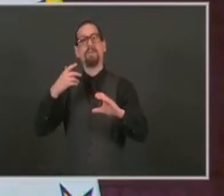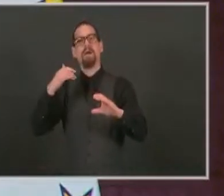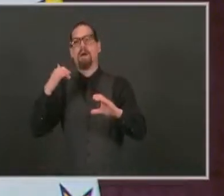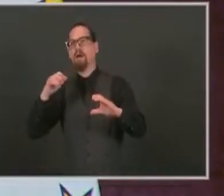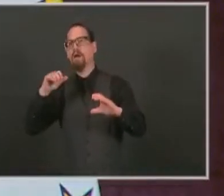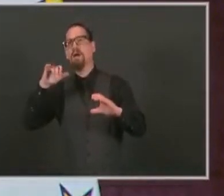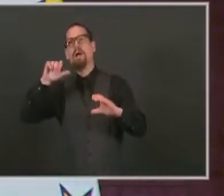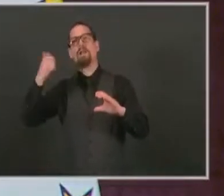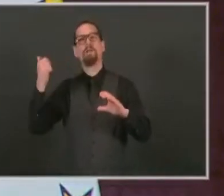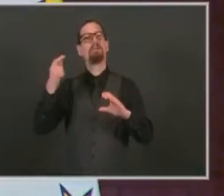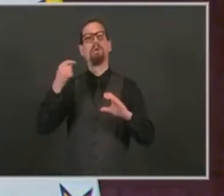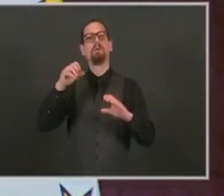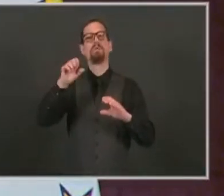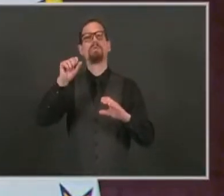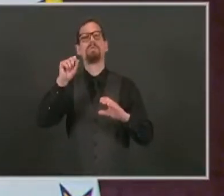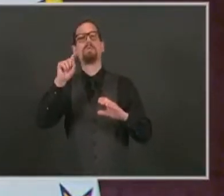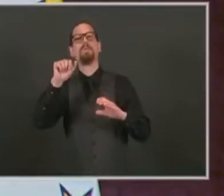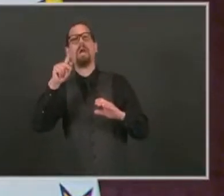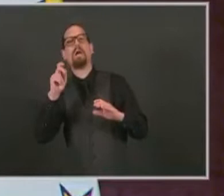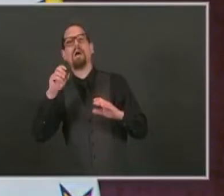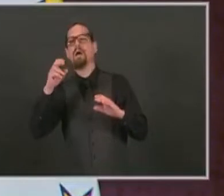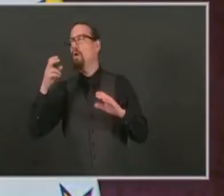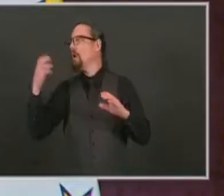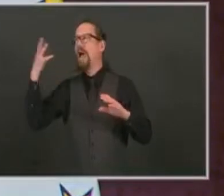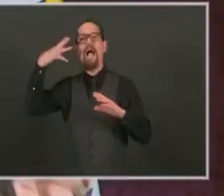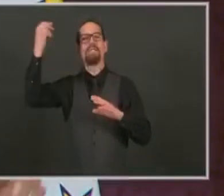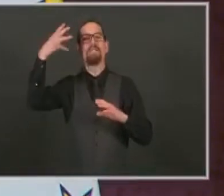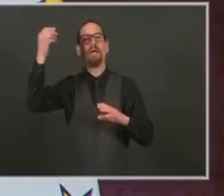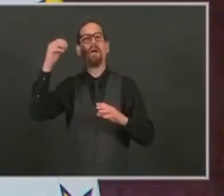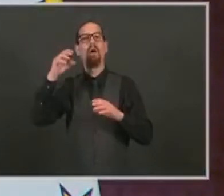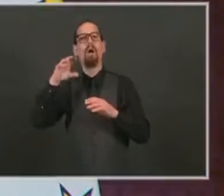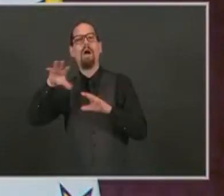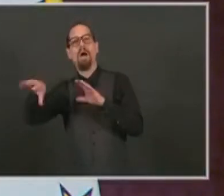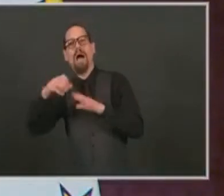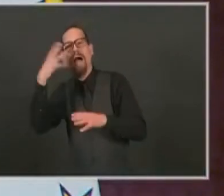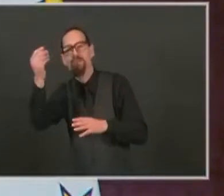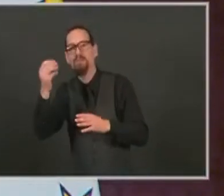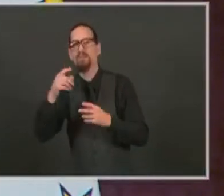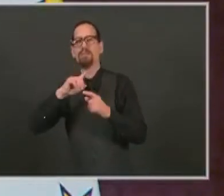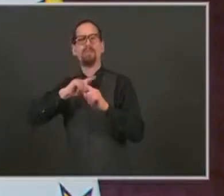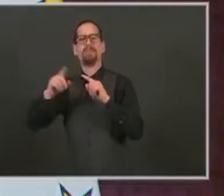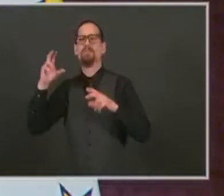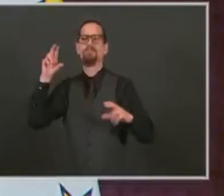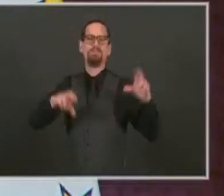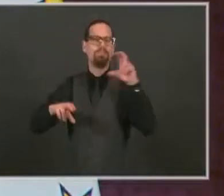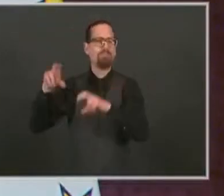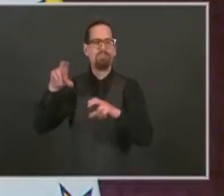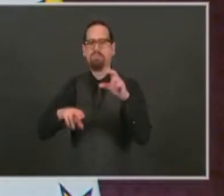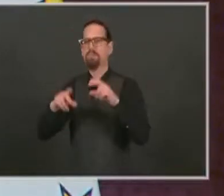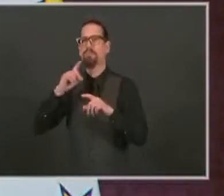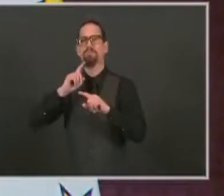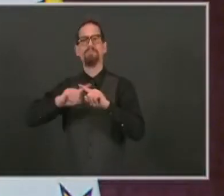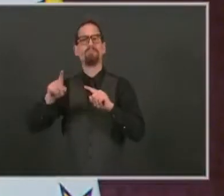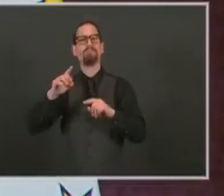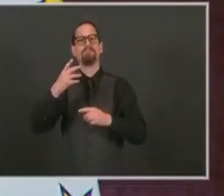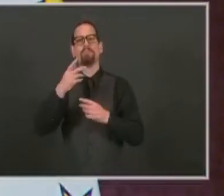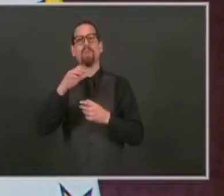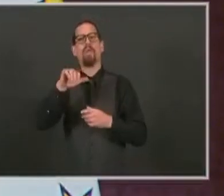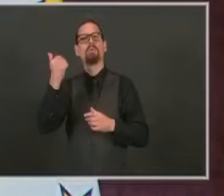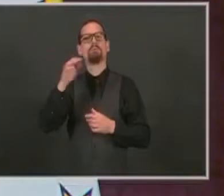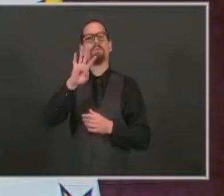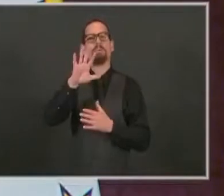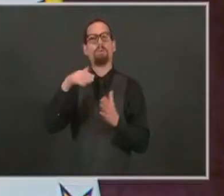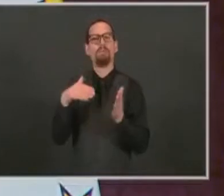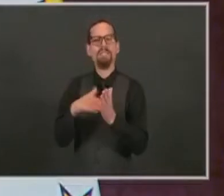arts institutions and hotels, and the $45 million we put out in the Back to Work new